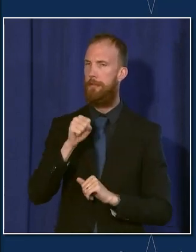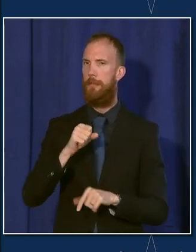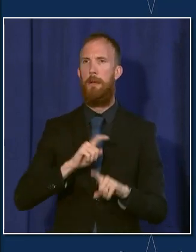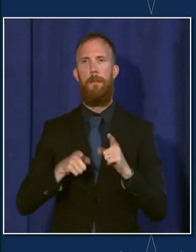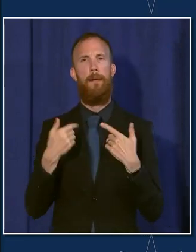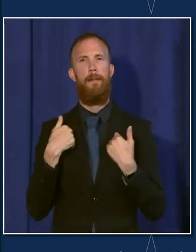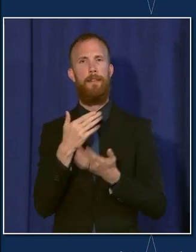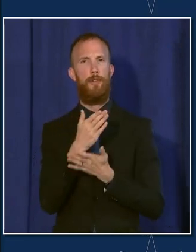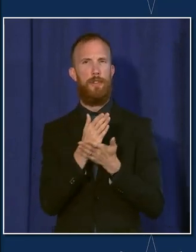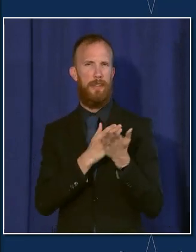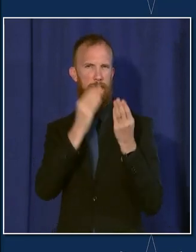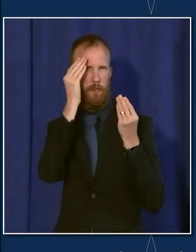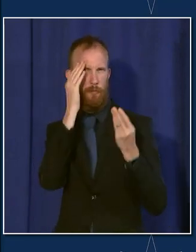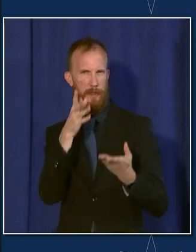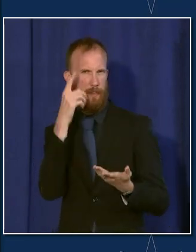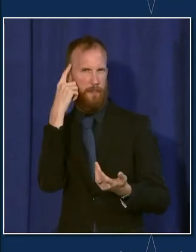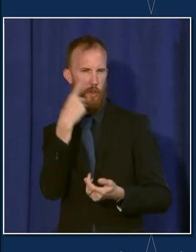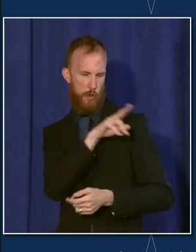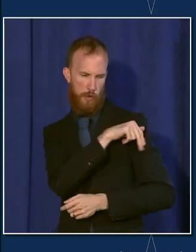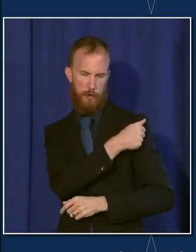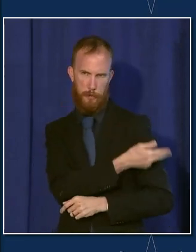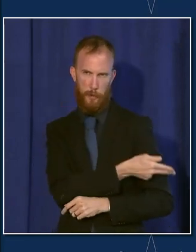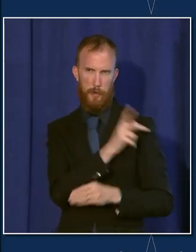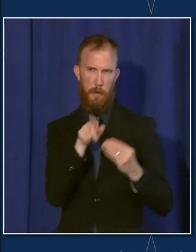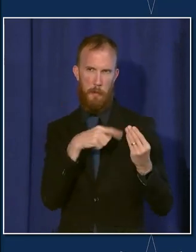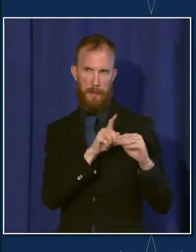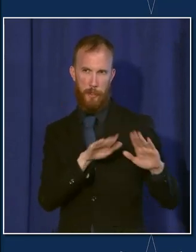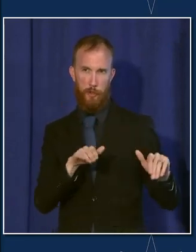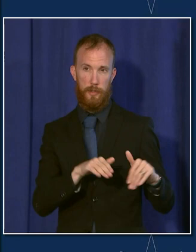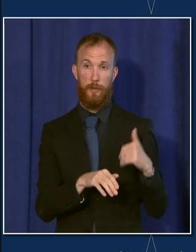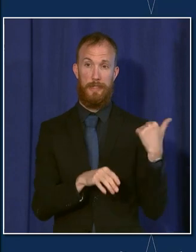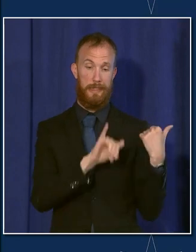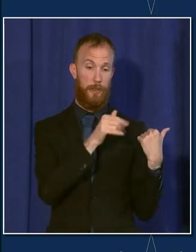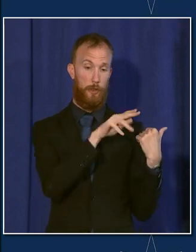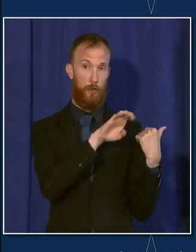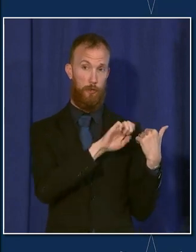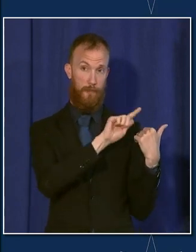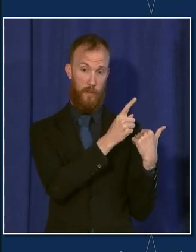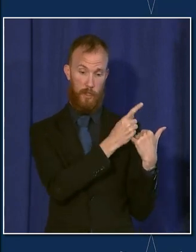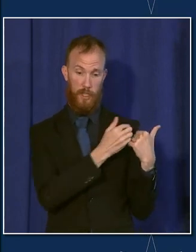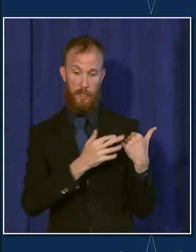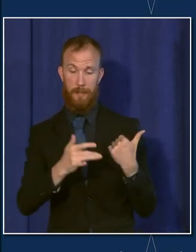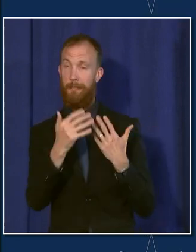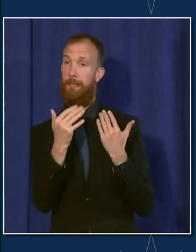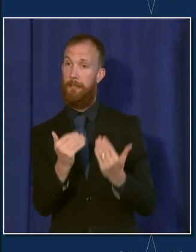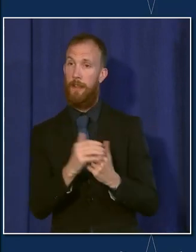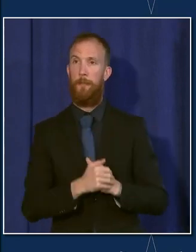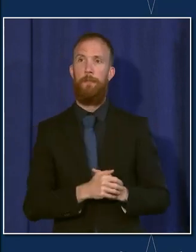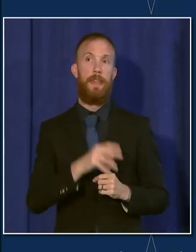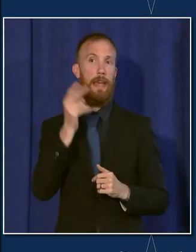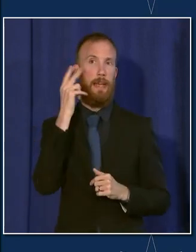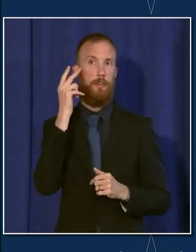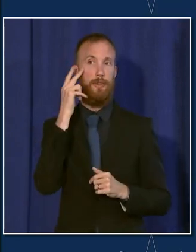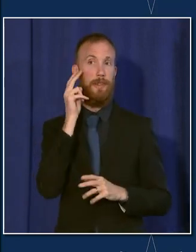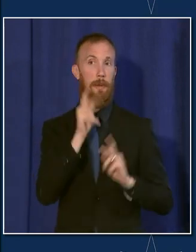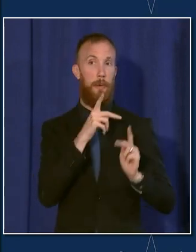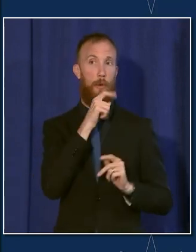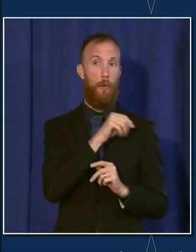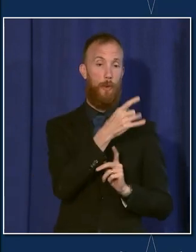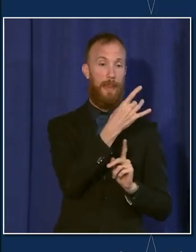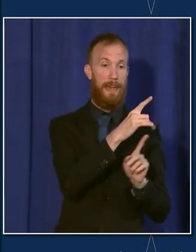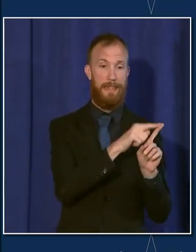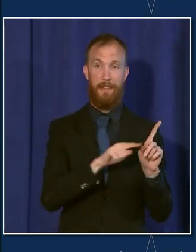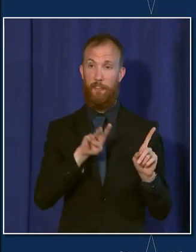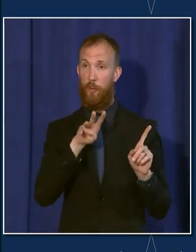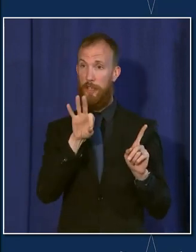some hospitalization data for children. So this is June one to the present, and you see that among rates 18 to 49 year